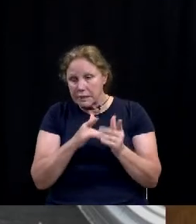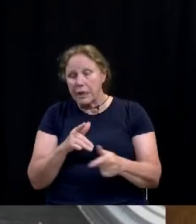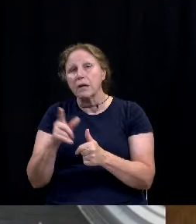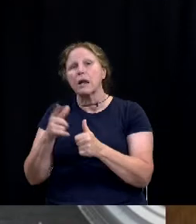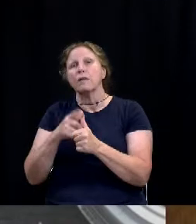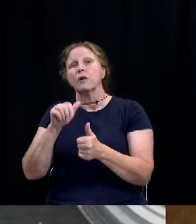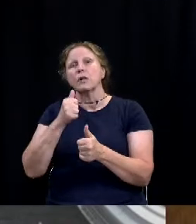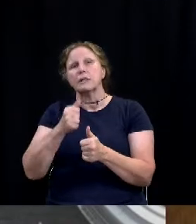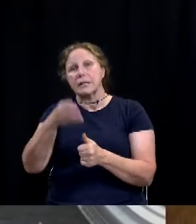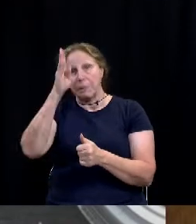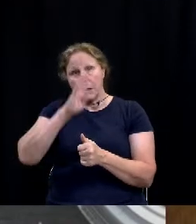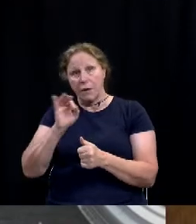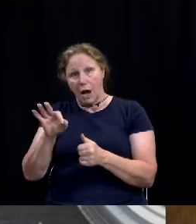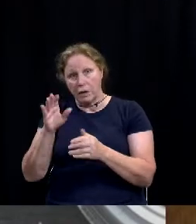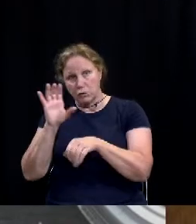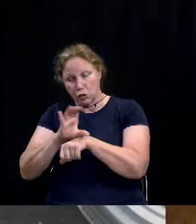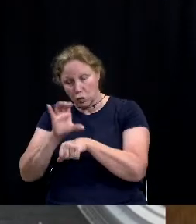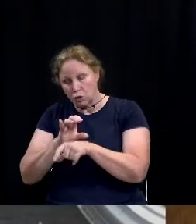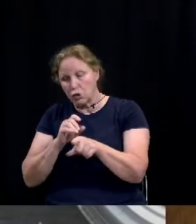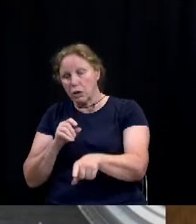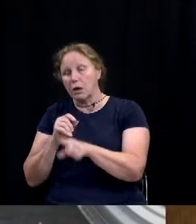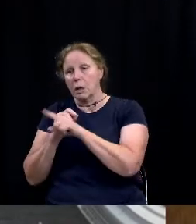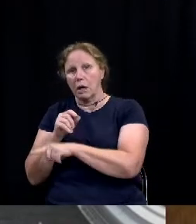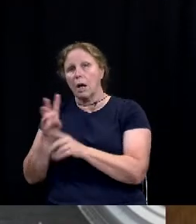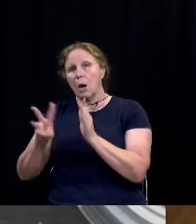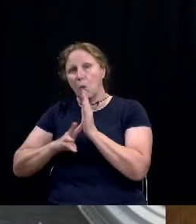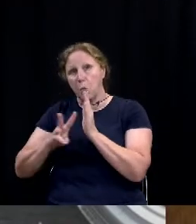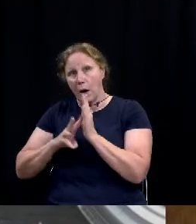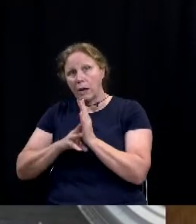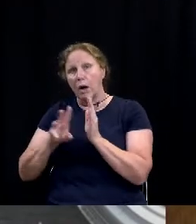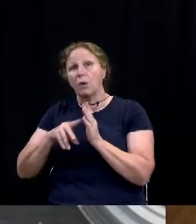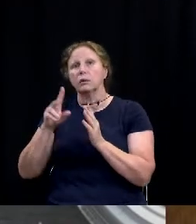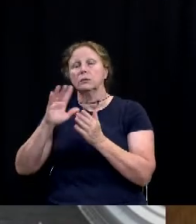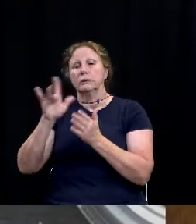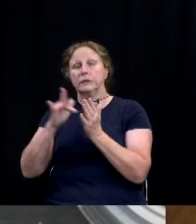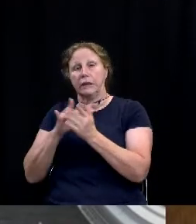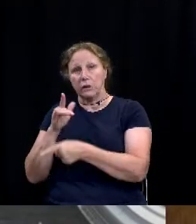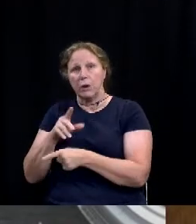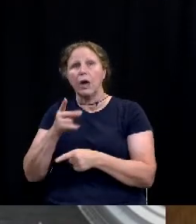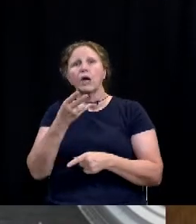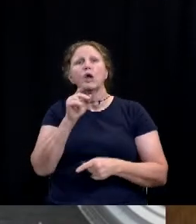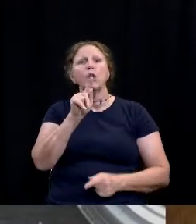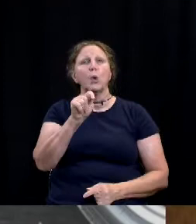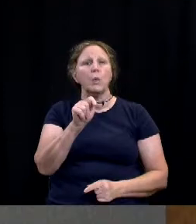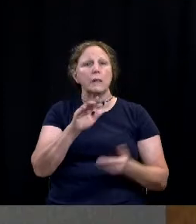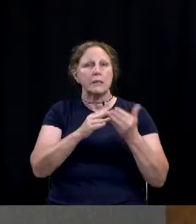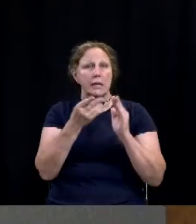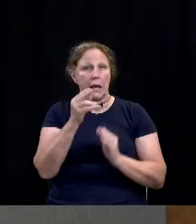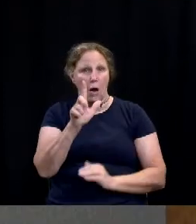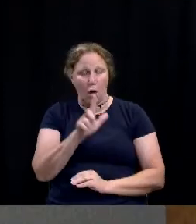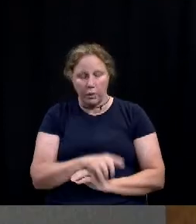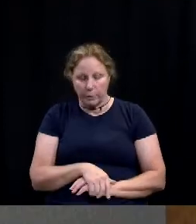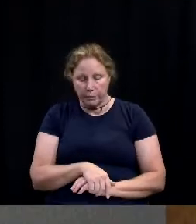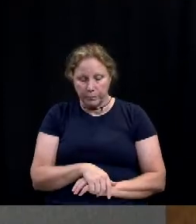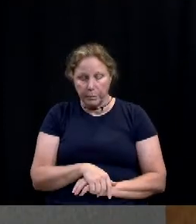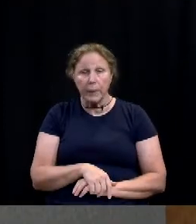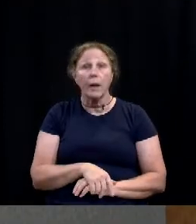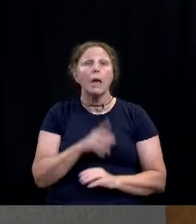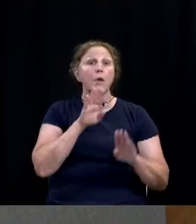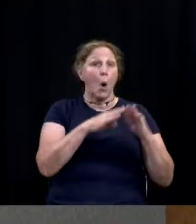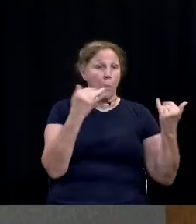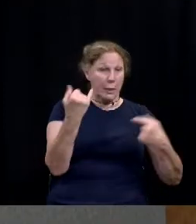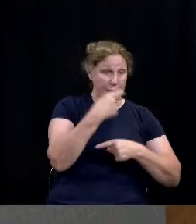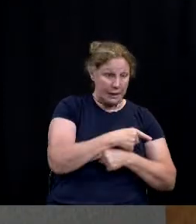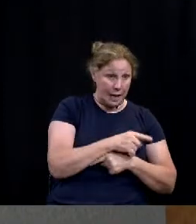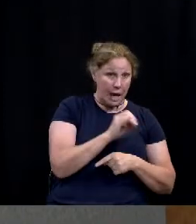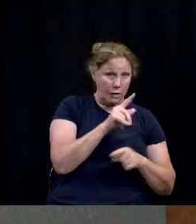God Church, Waco Multipurpose Center, and the Hewitt City Hall. Polls are open today, October